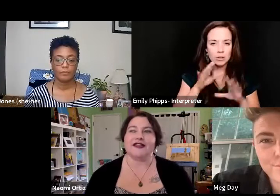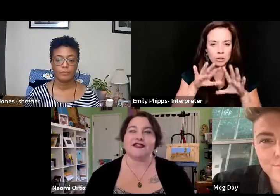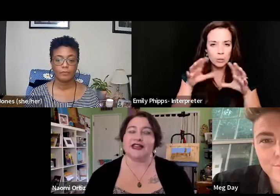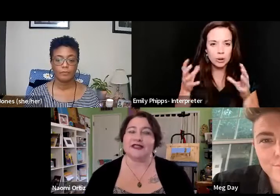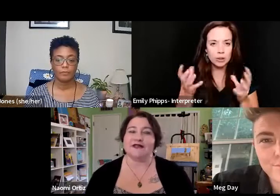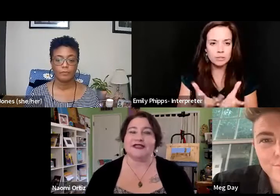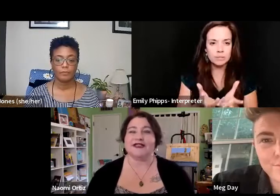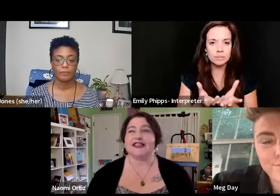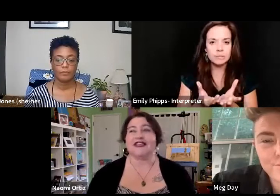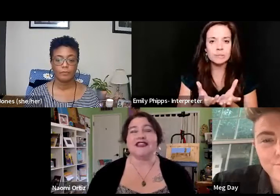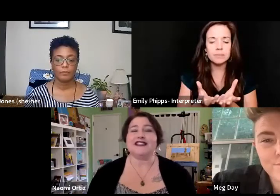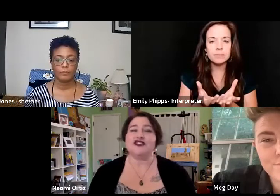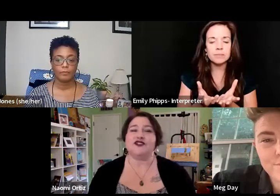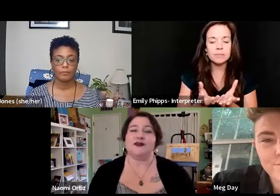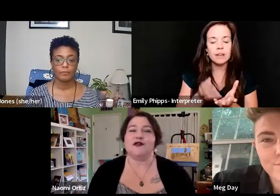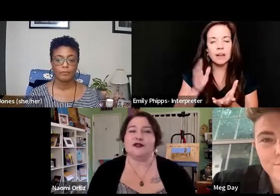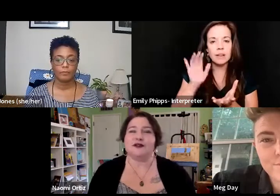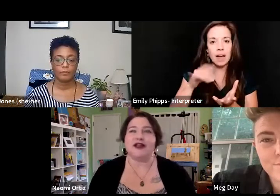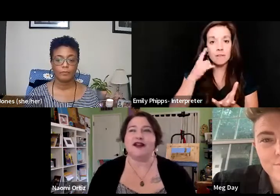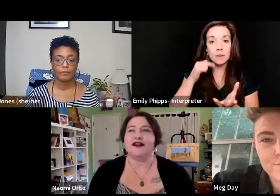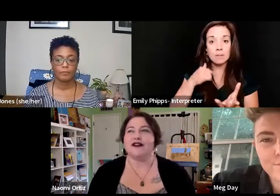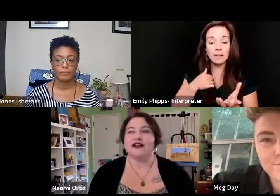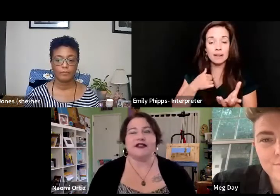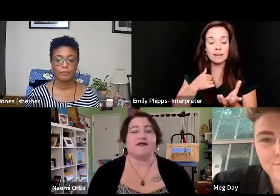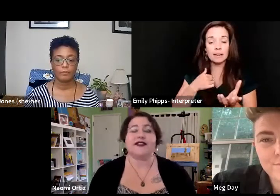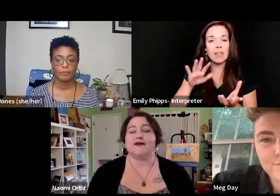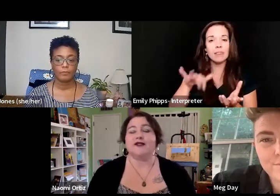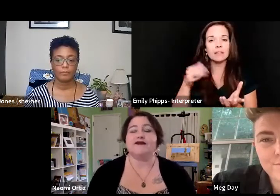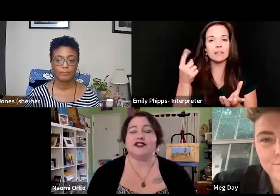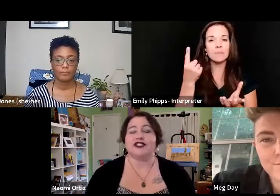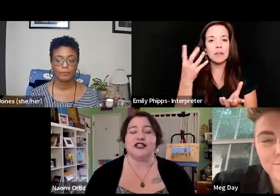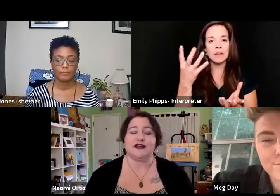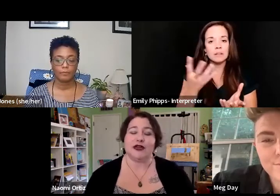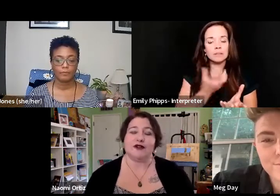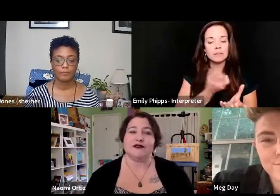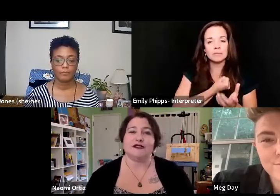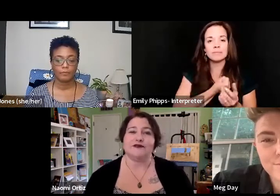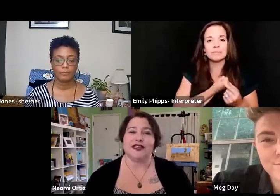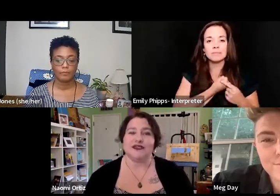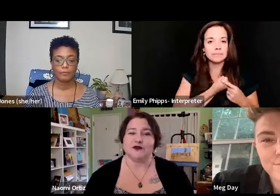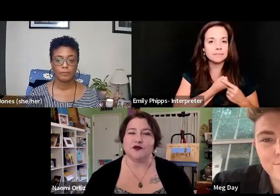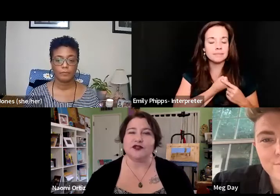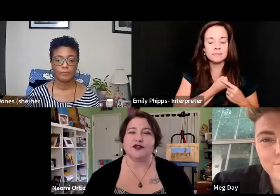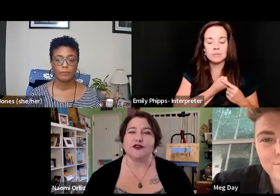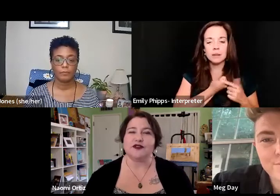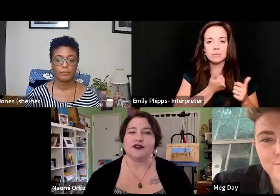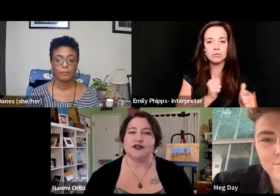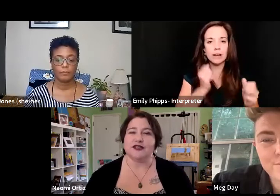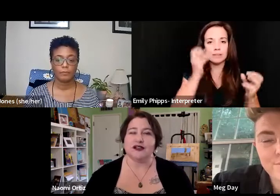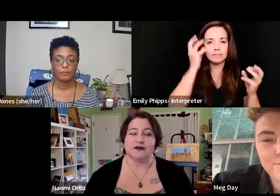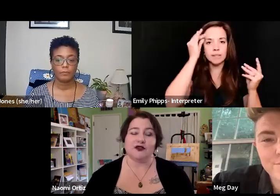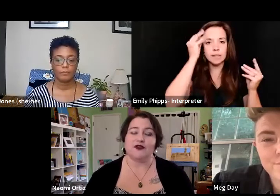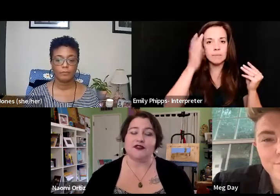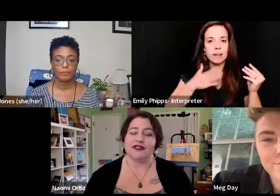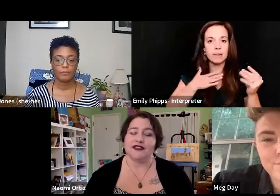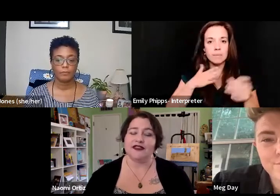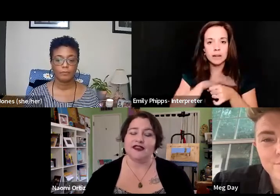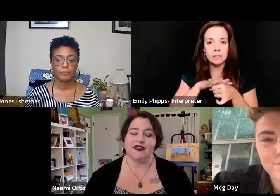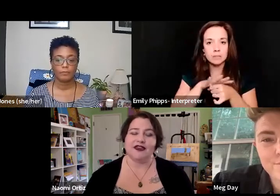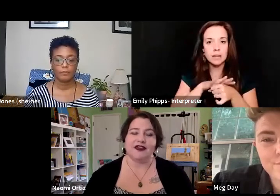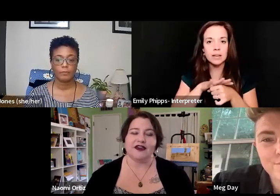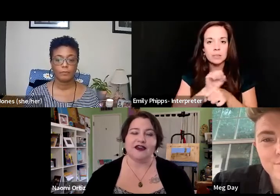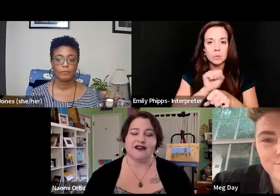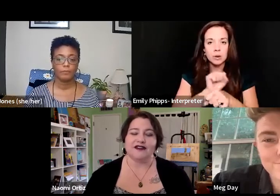And so that to me is that that's a dream I hold in my heart, something I'm leveraging in my own space and working towards locally.